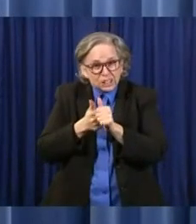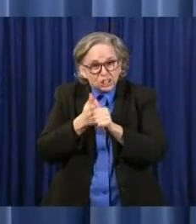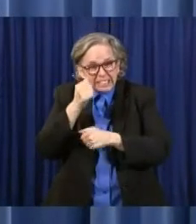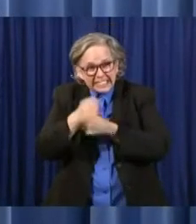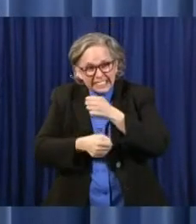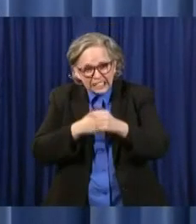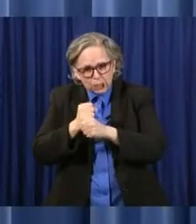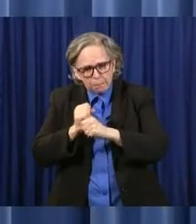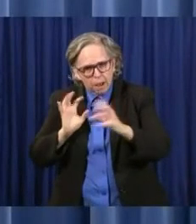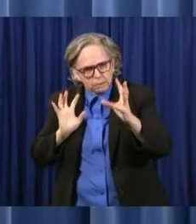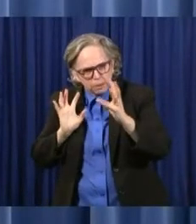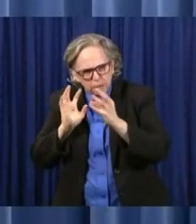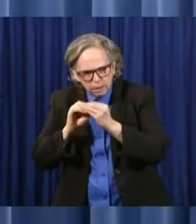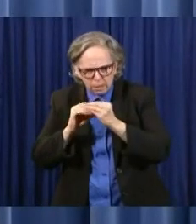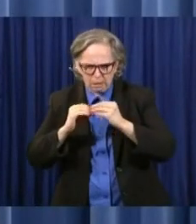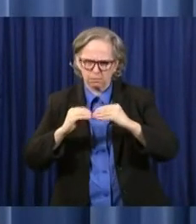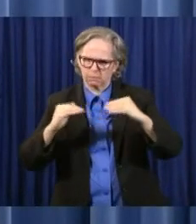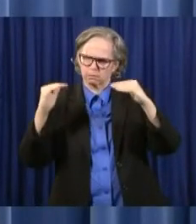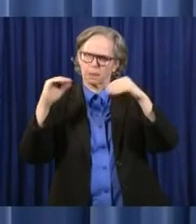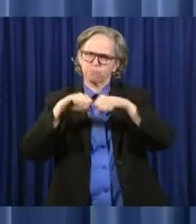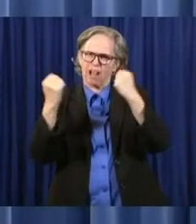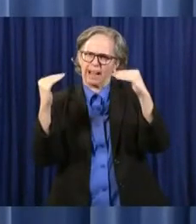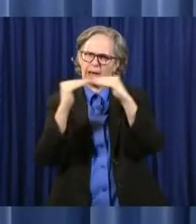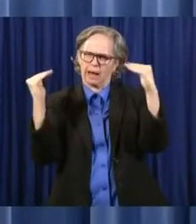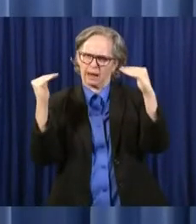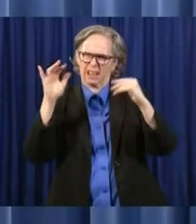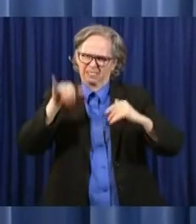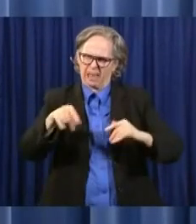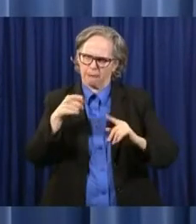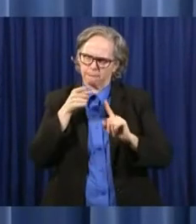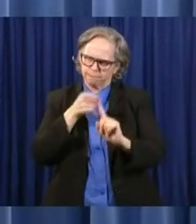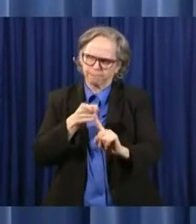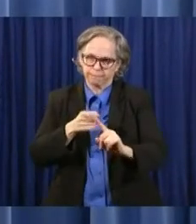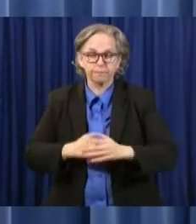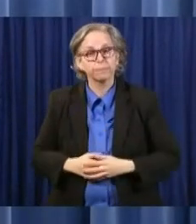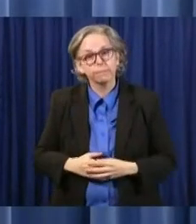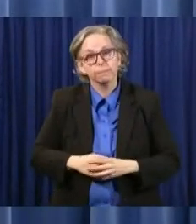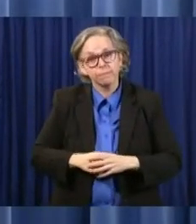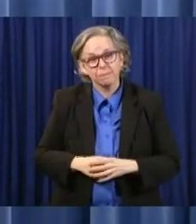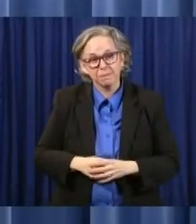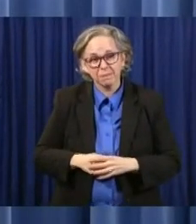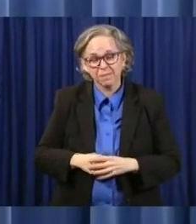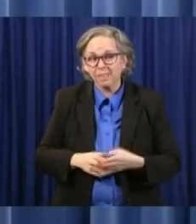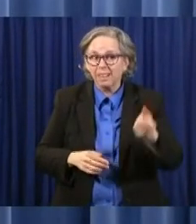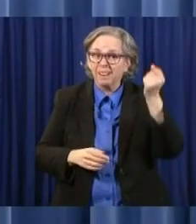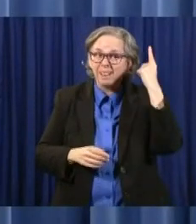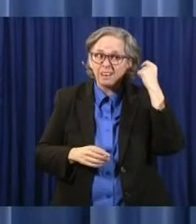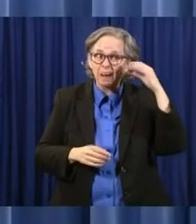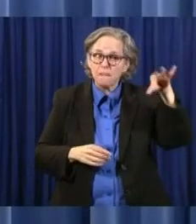Unlike the federal government, we have to balance our budget, and we intend to do so.